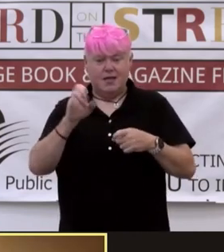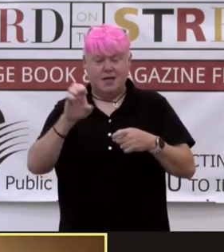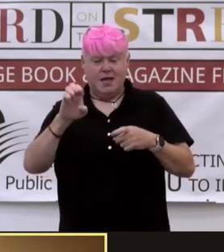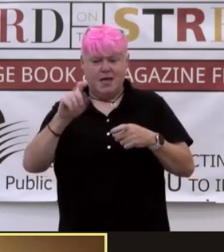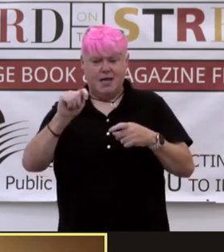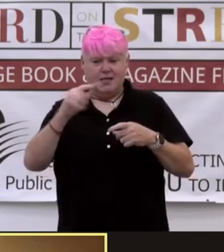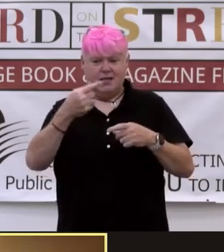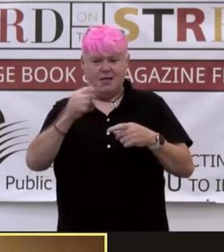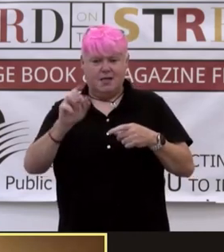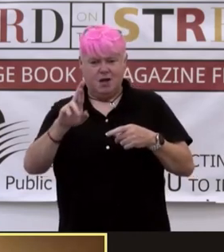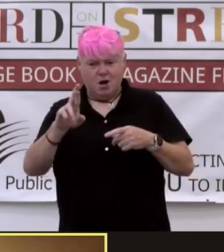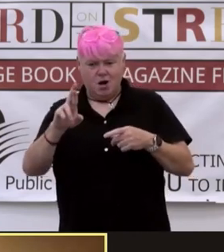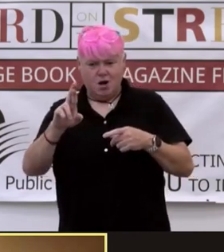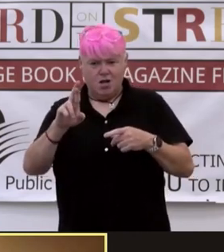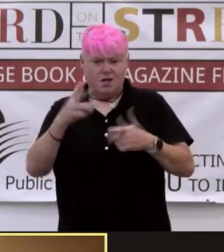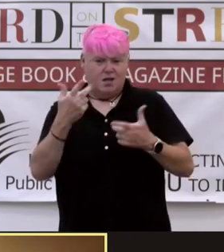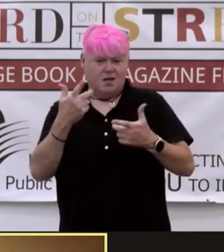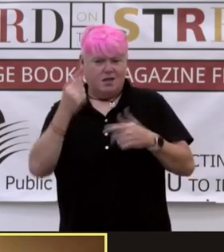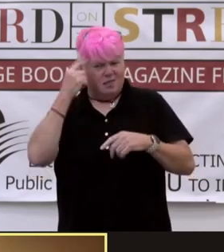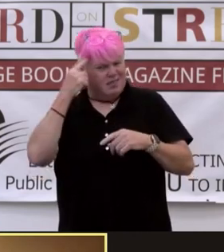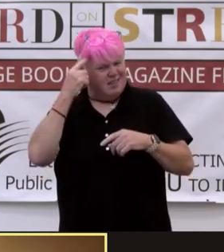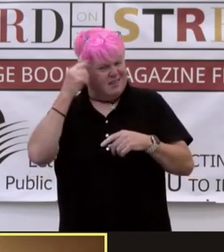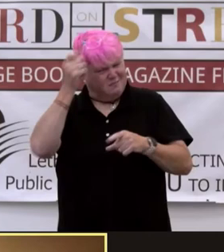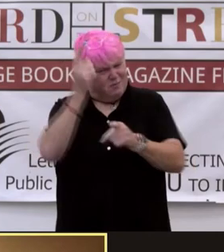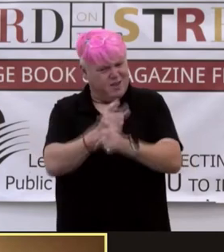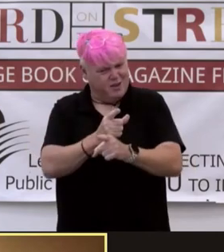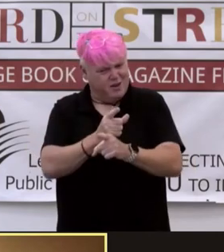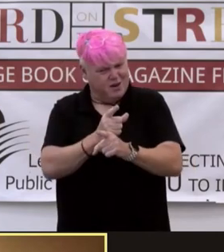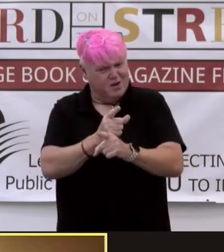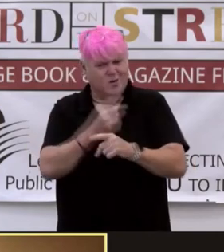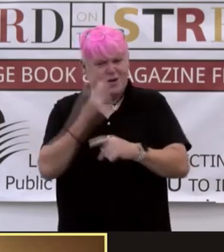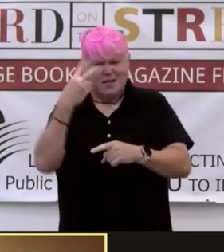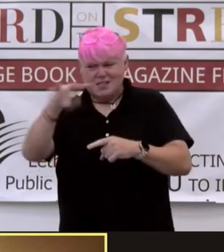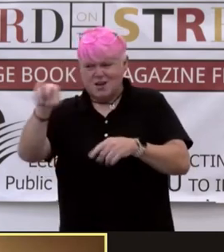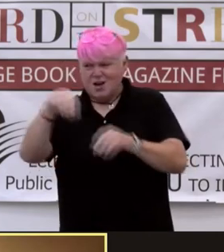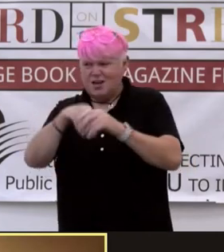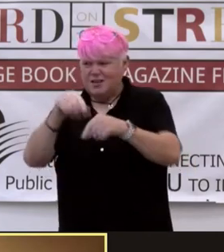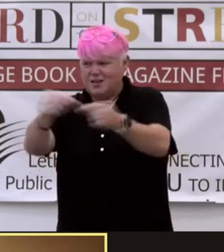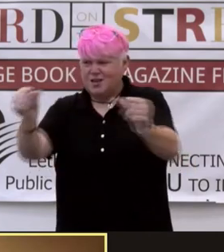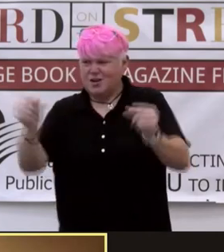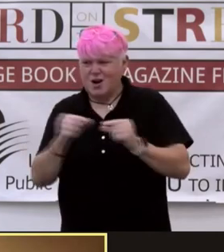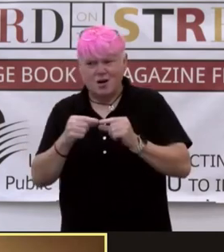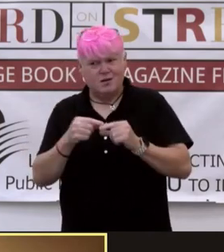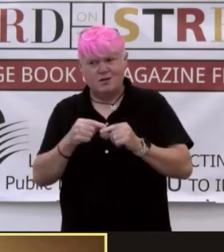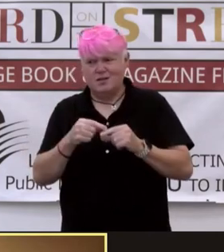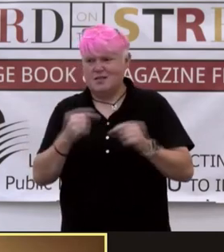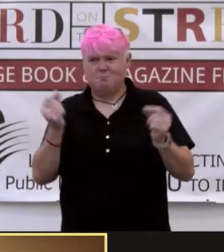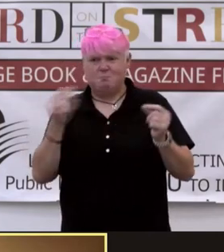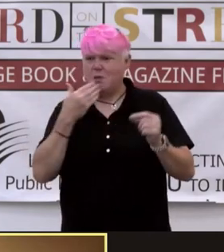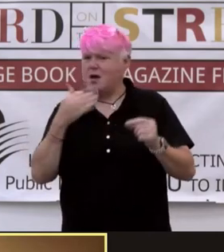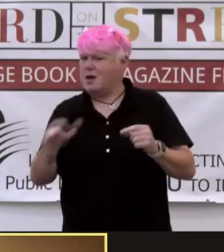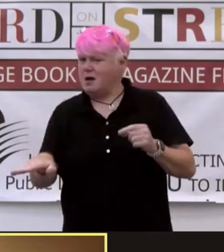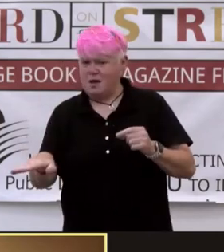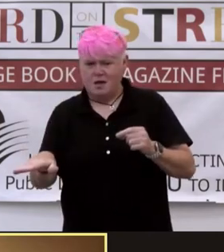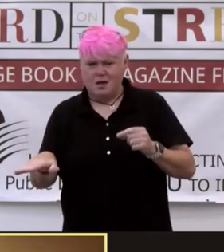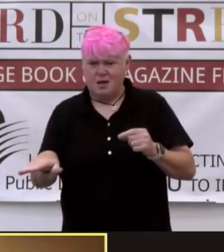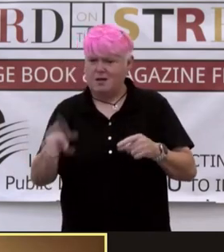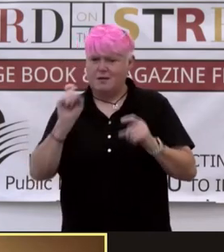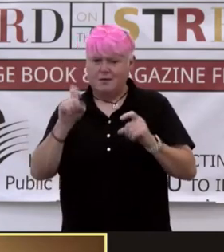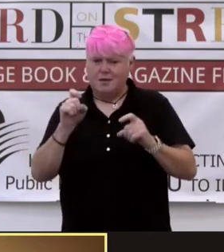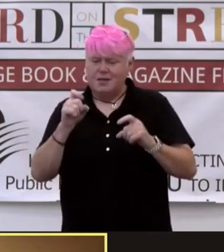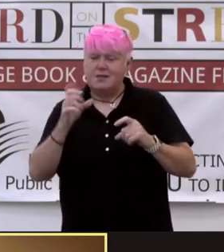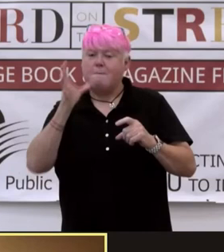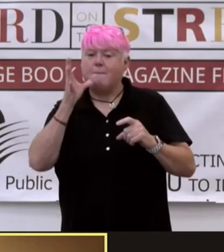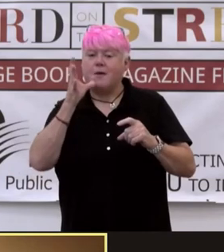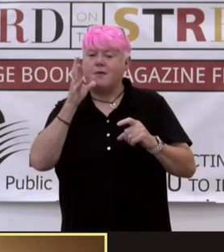a harmless flirt, but what he witnessed in the garden seems a lot more sinister and concerning. Predictably, it is his mother who